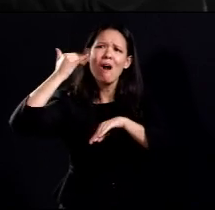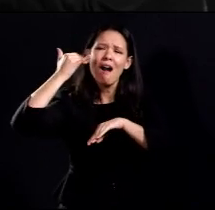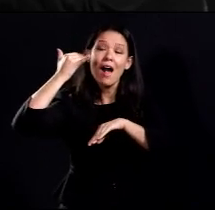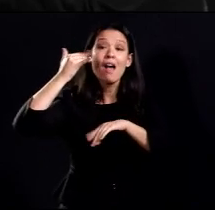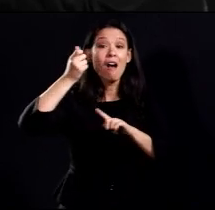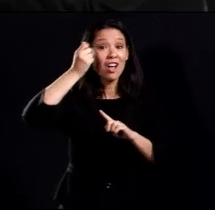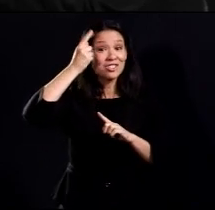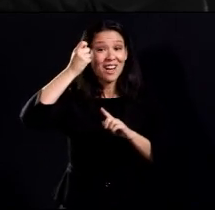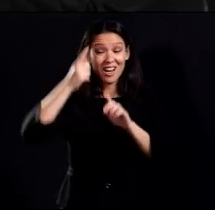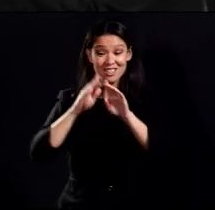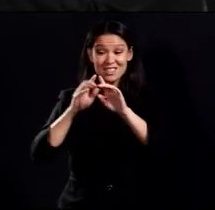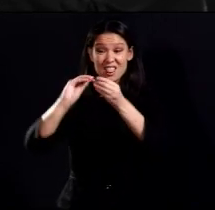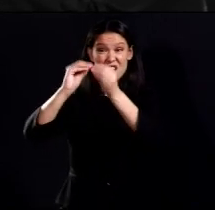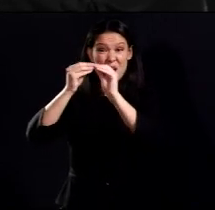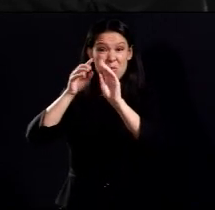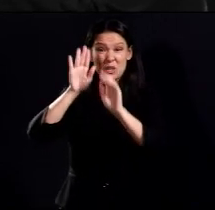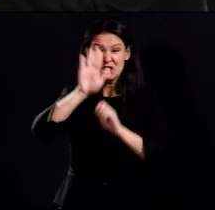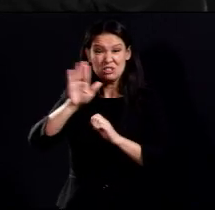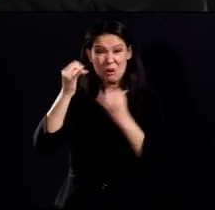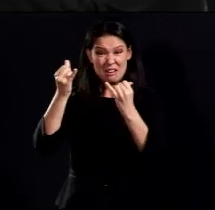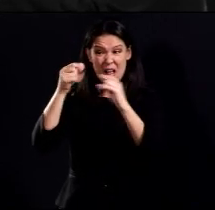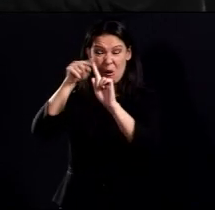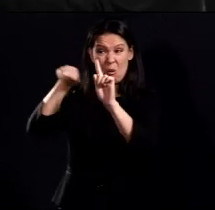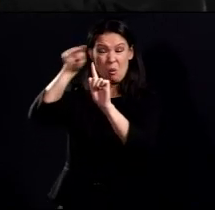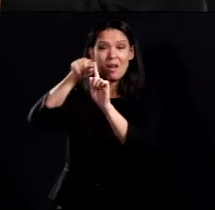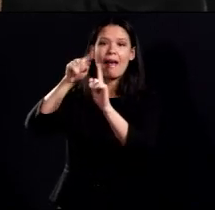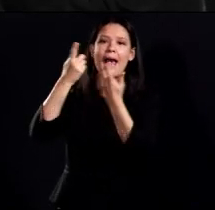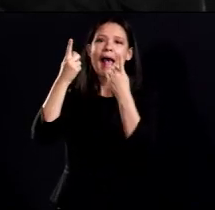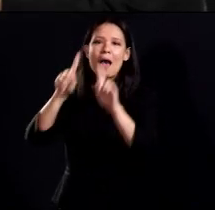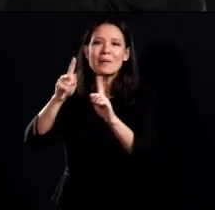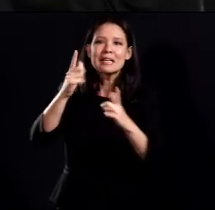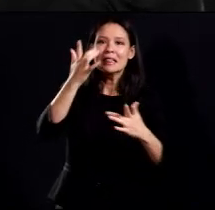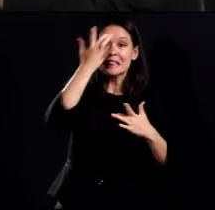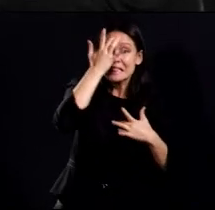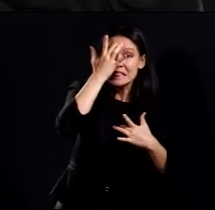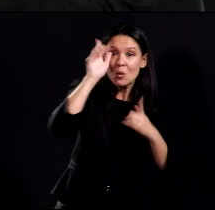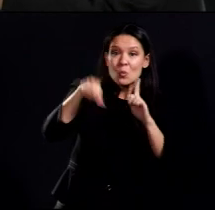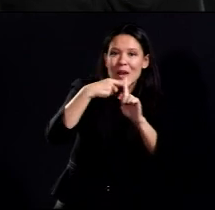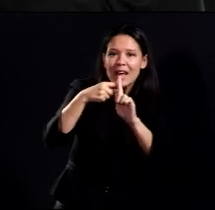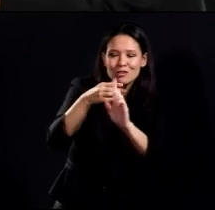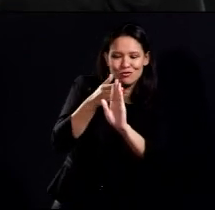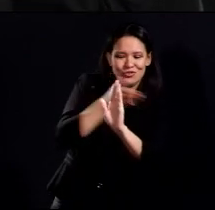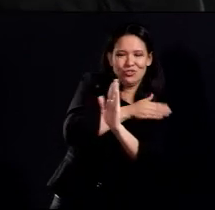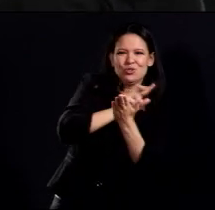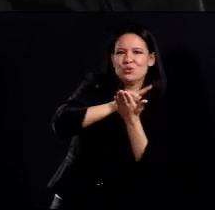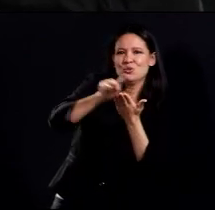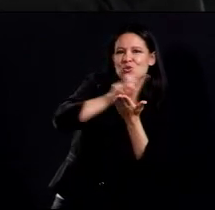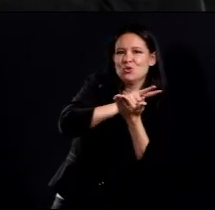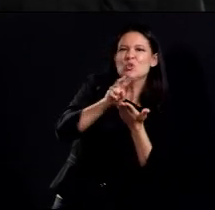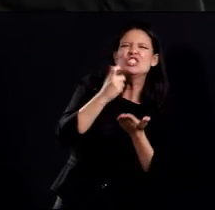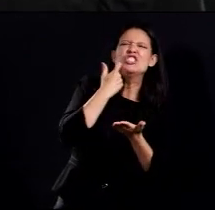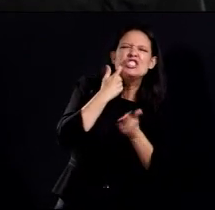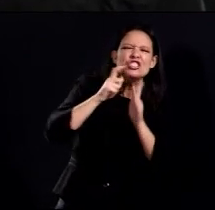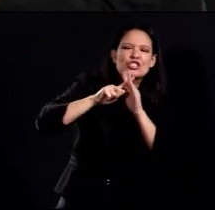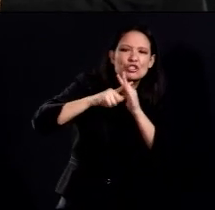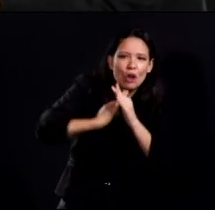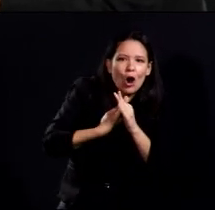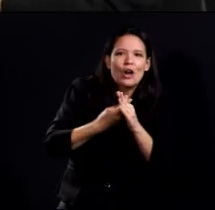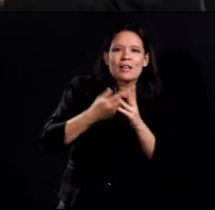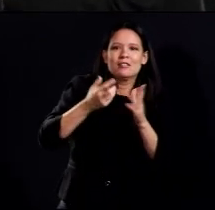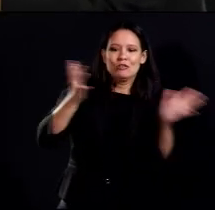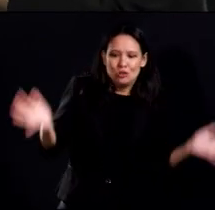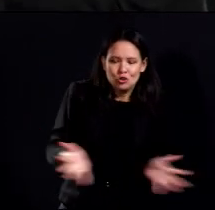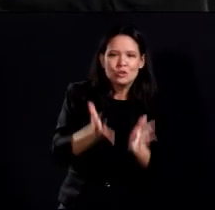These cases likely occurred a couple of weeks ago when we weren't implementing some of those measures. We're really just starting to get that